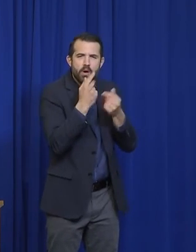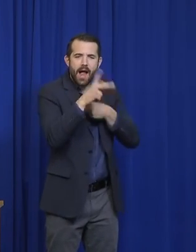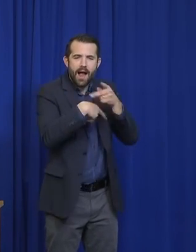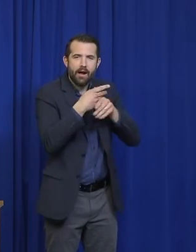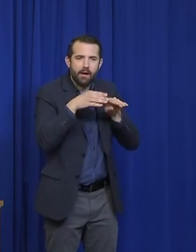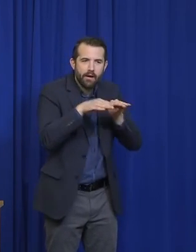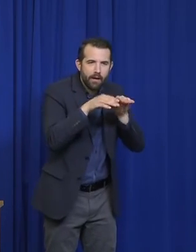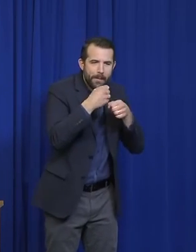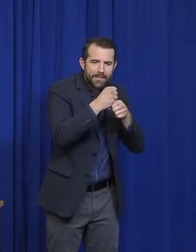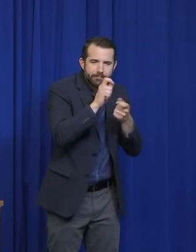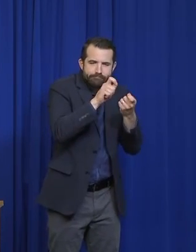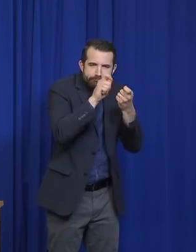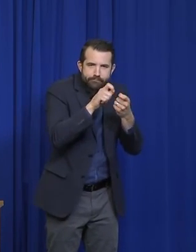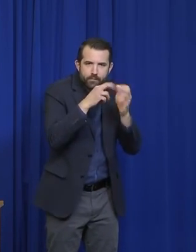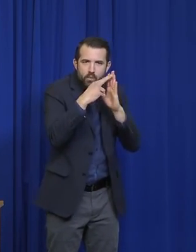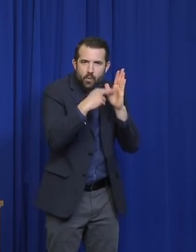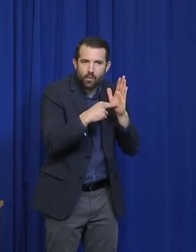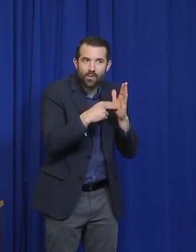would help make them safer.